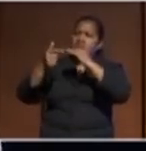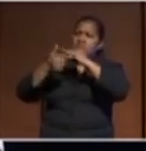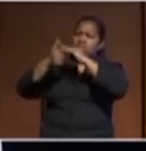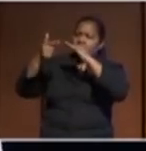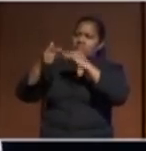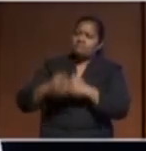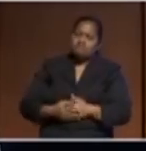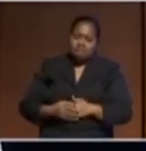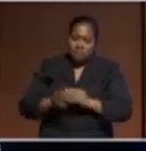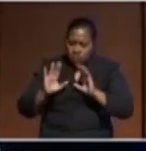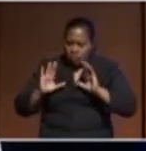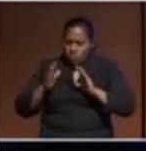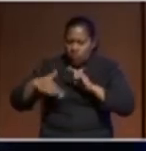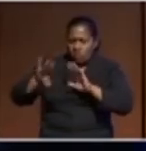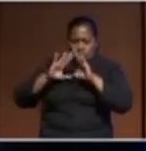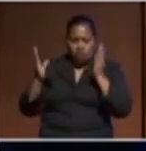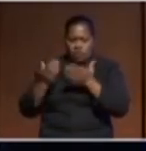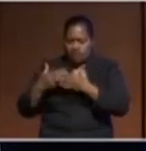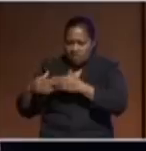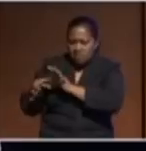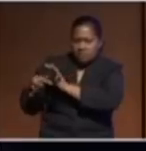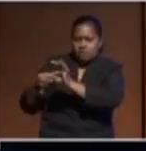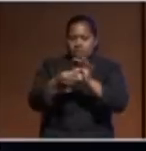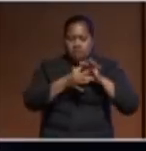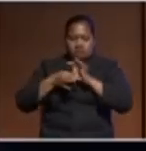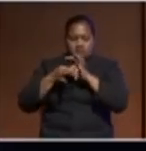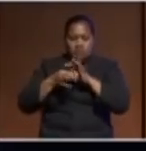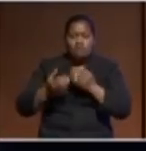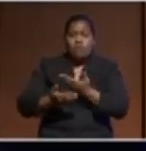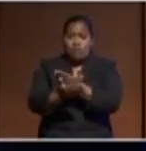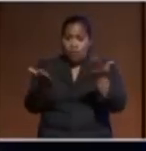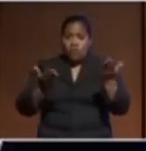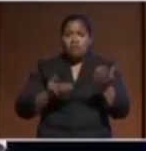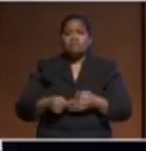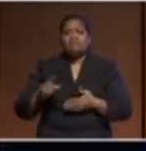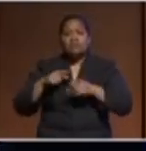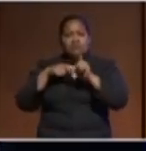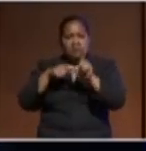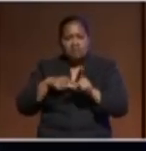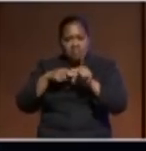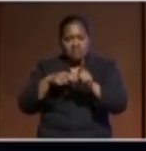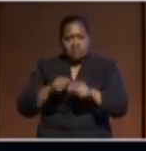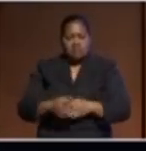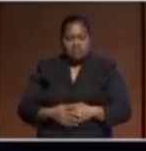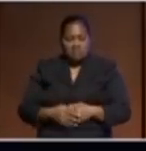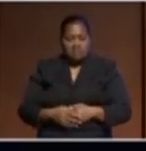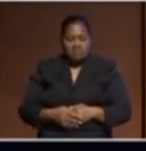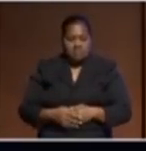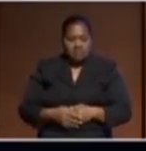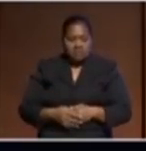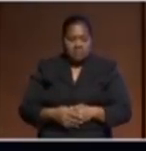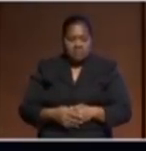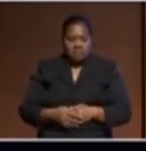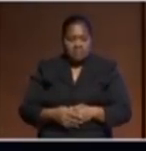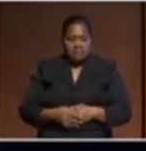for a better world for all of you who are young and the youth that we have out there in the Pacific so that's my point